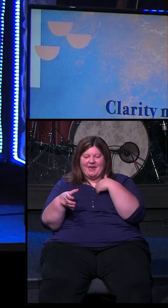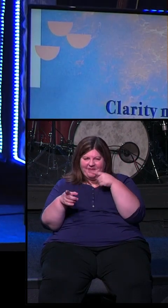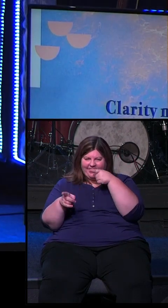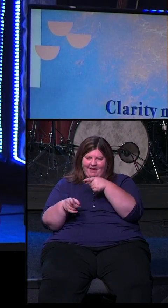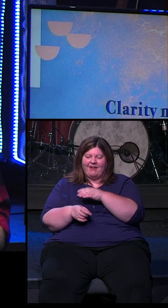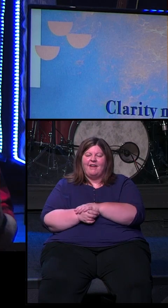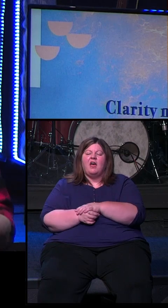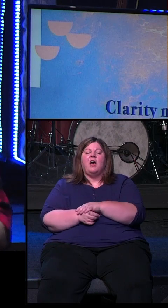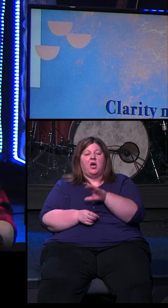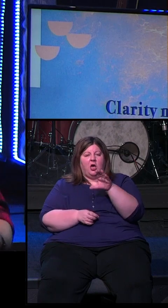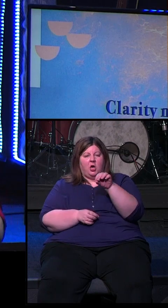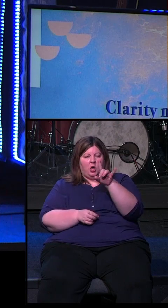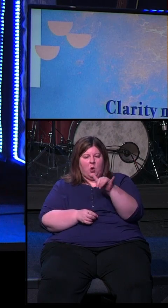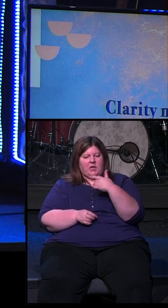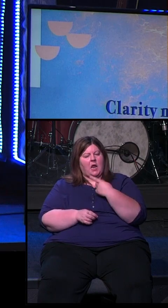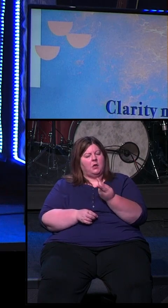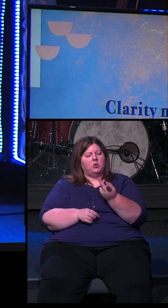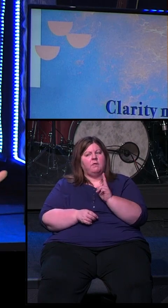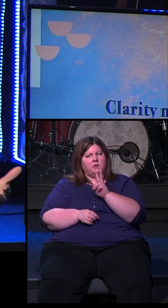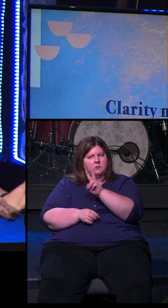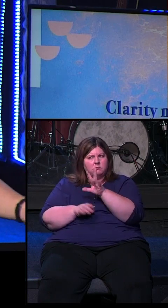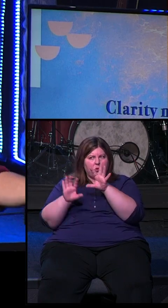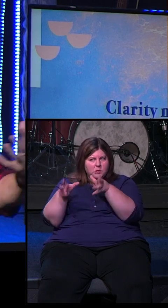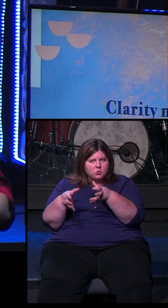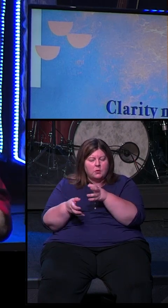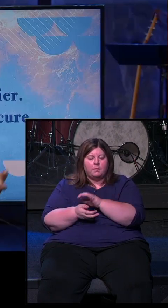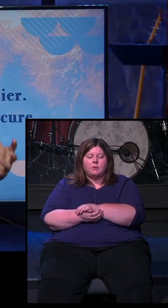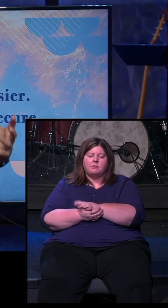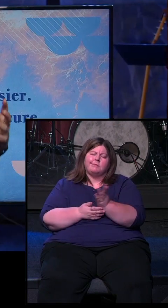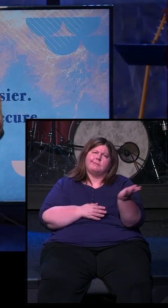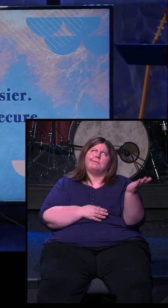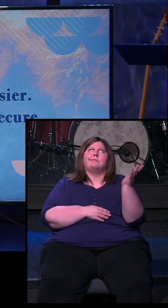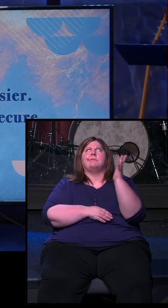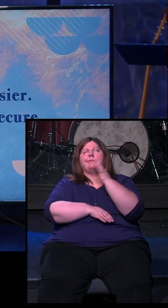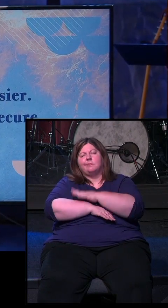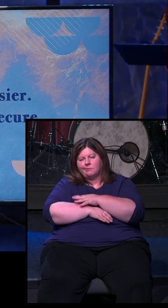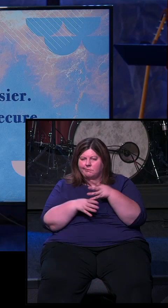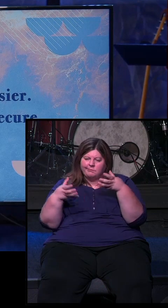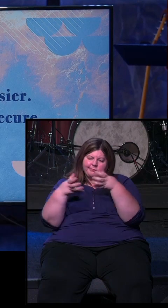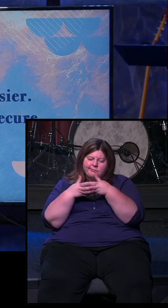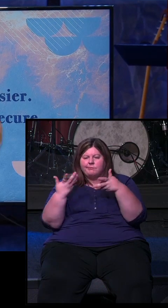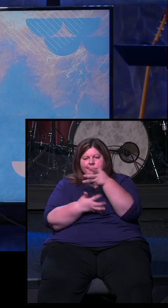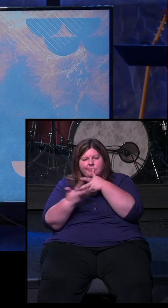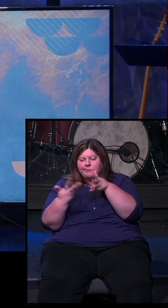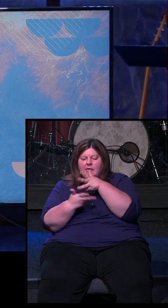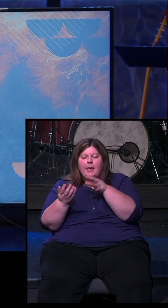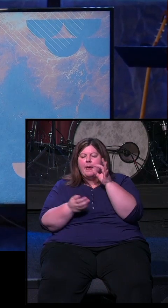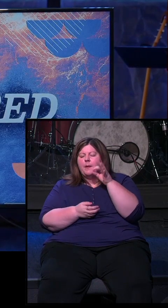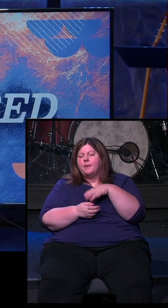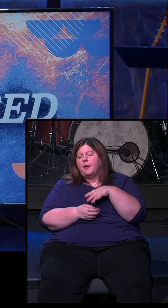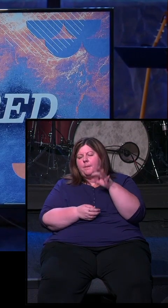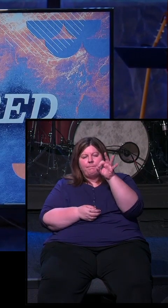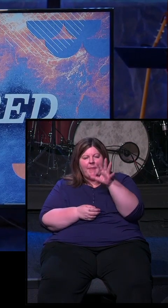our Connections pastor here. He and I were at this pastor's gathering together. And so, it was an all-day thing. We were there gathered with a bunch of other pastors in our region. And we're trying to